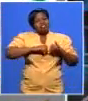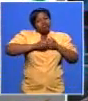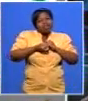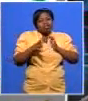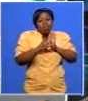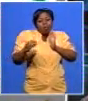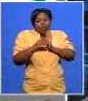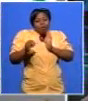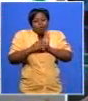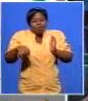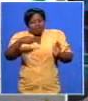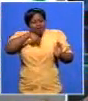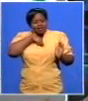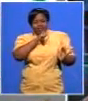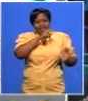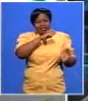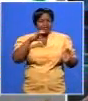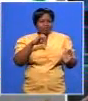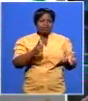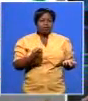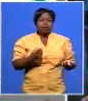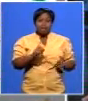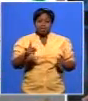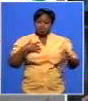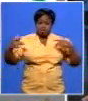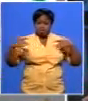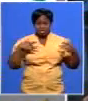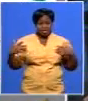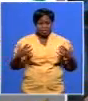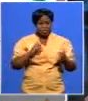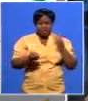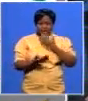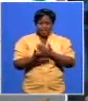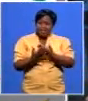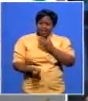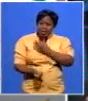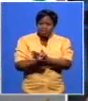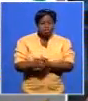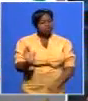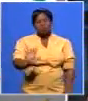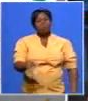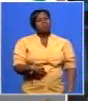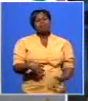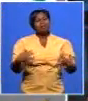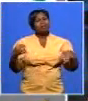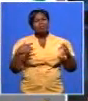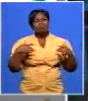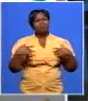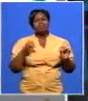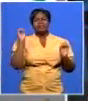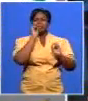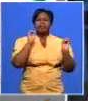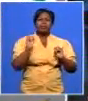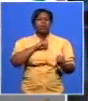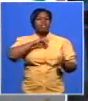and that doesn't worry me but aren't you worried about the effect no i'm not worried about people rubbing themselves into our image because